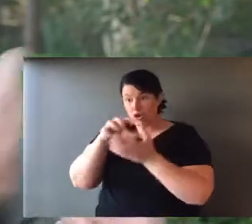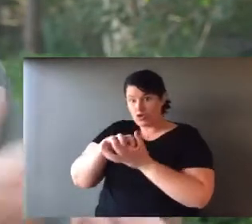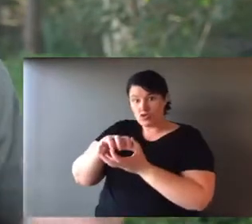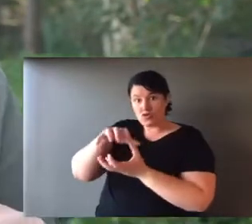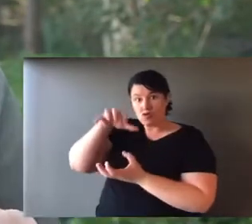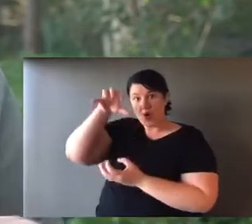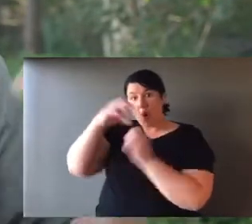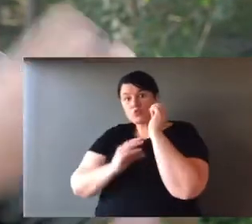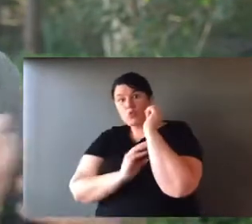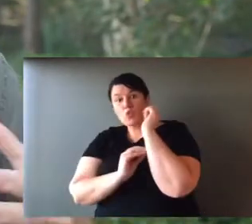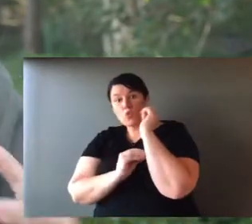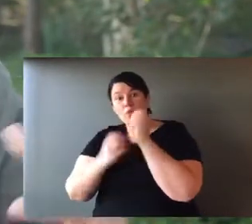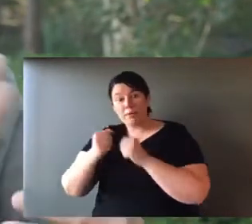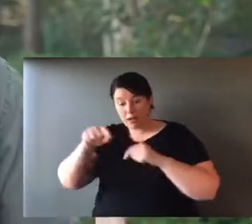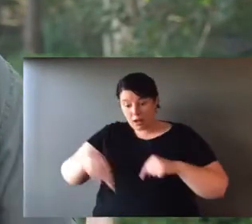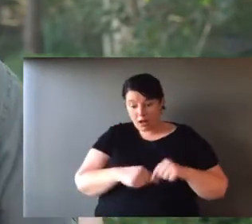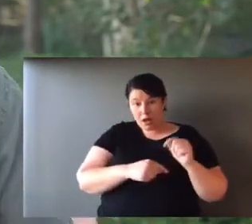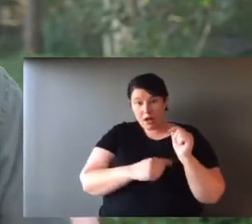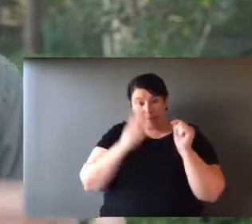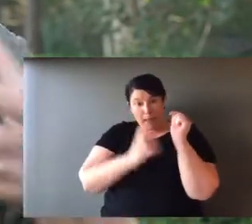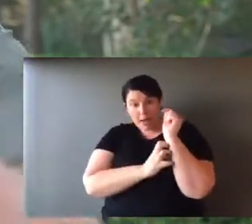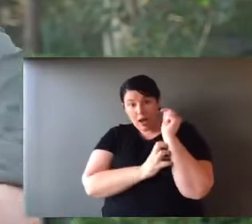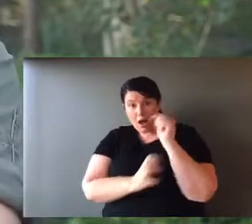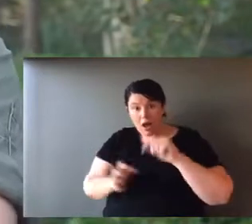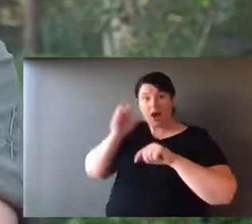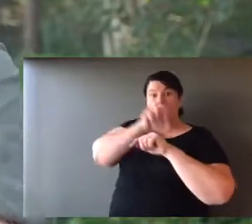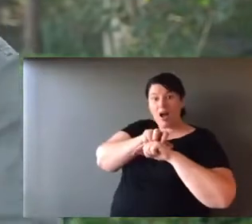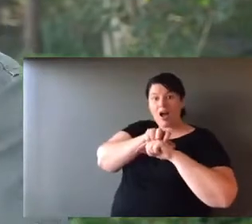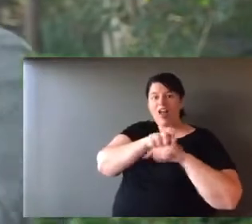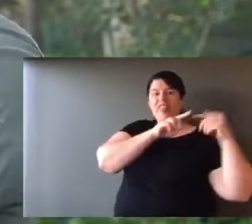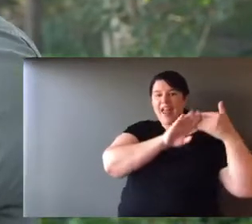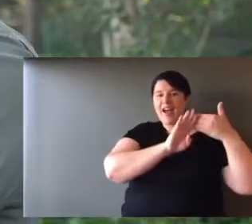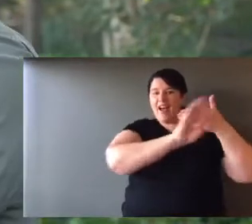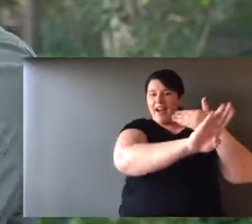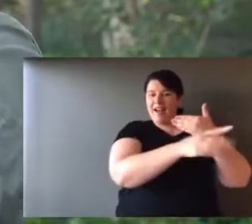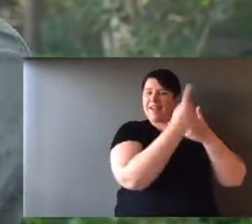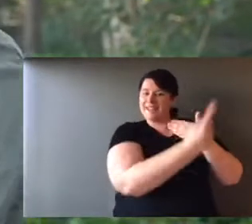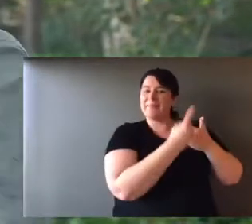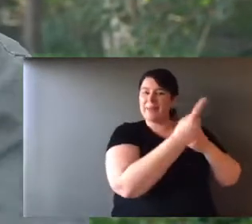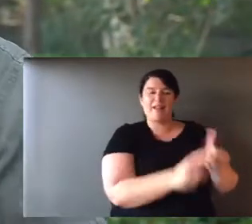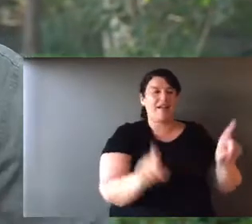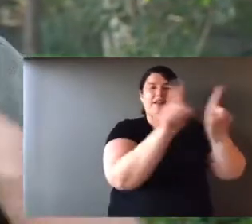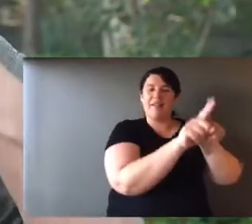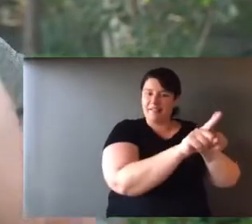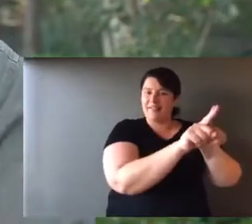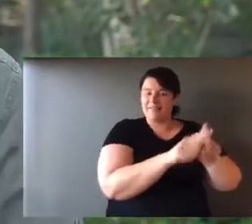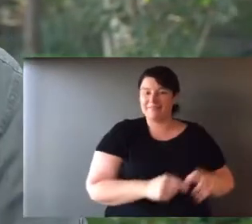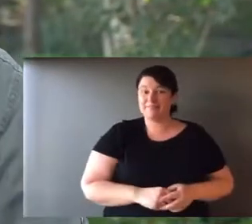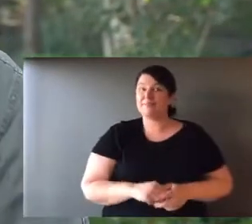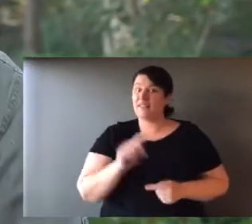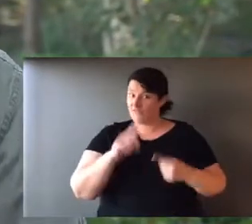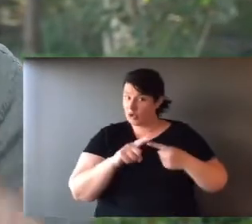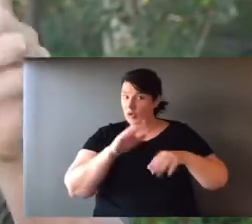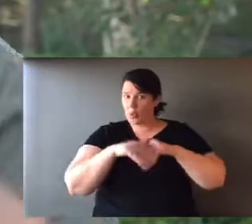It crawls into the pouch. It develops in the pouch. It's drinking milk. It then lives on mum's belly. Then on mum's back. And then it's independent. And finds its own